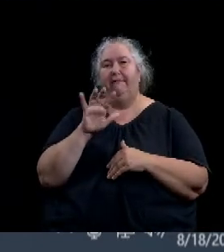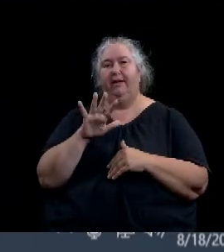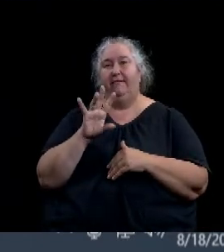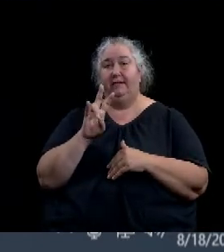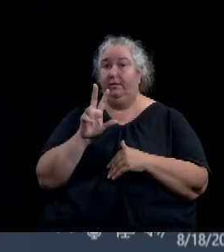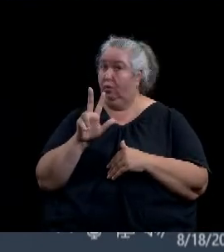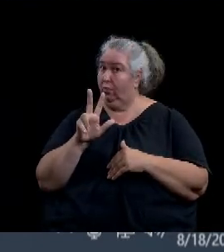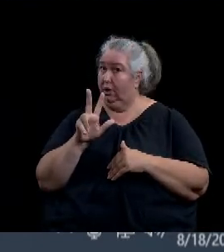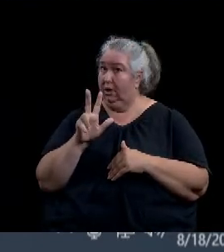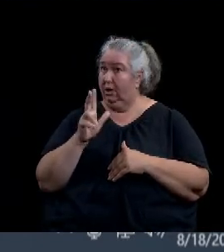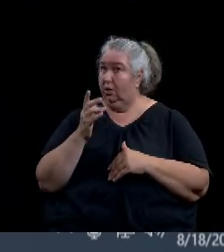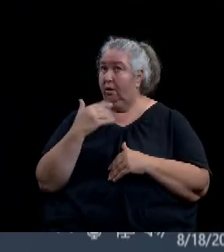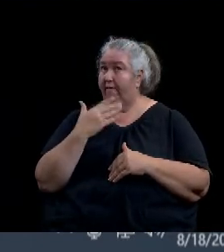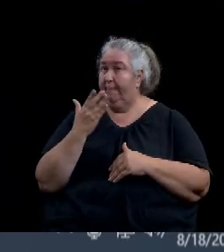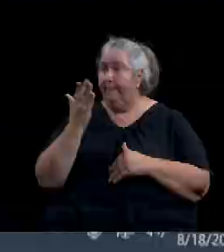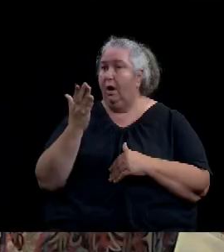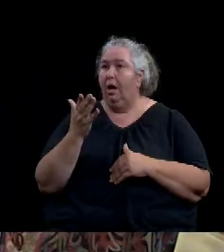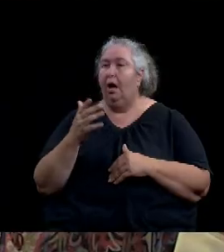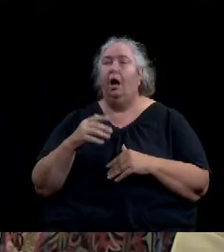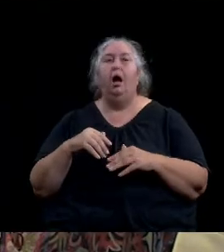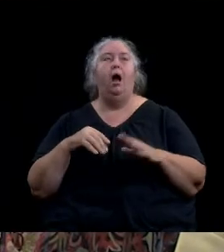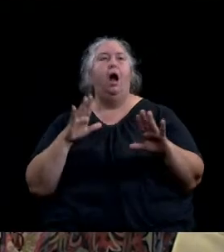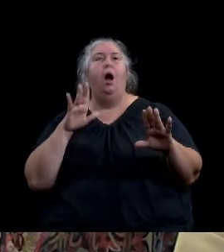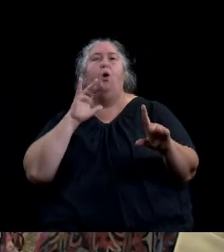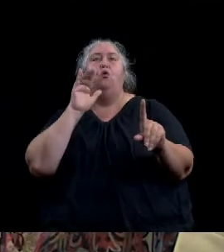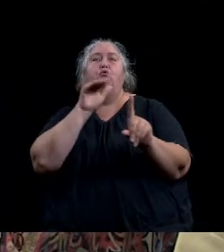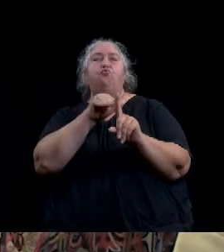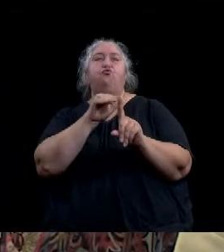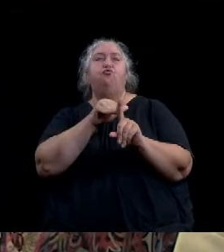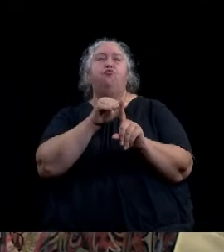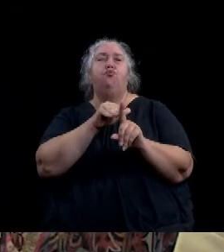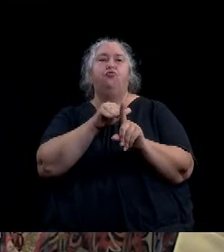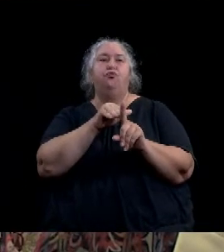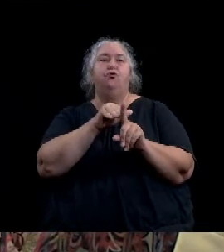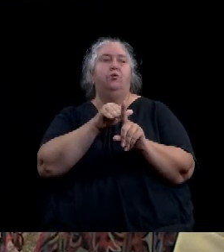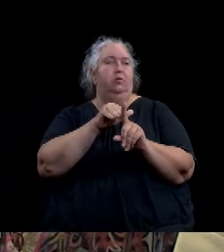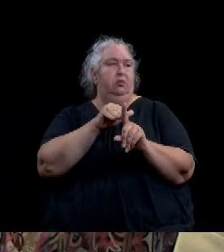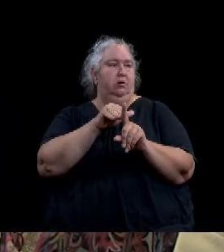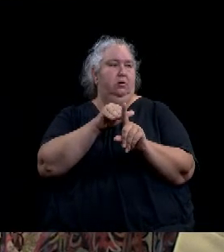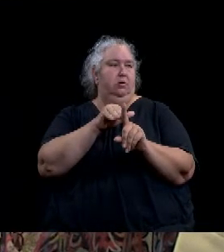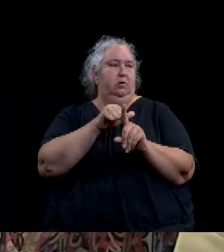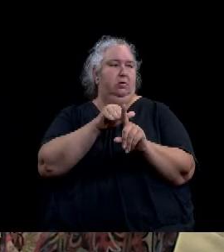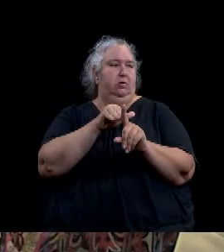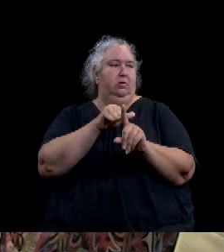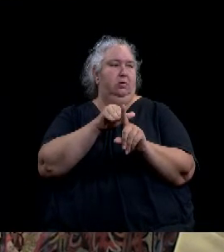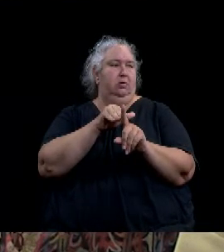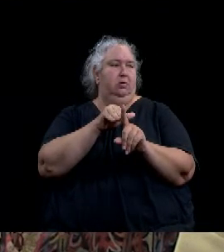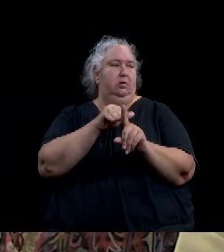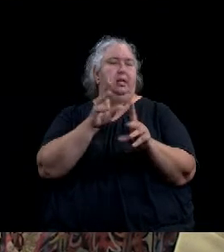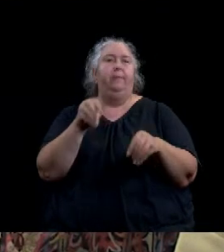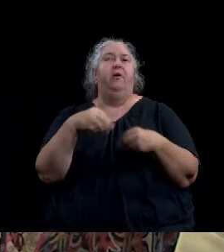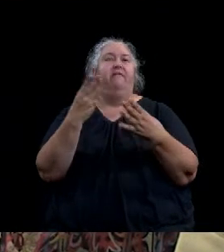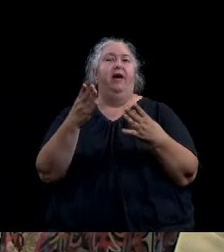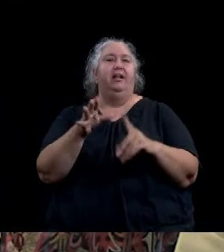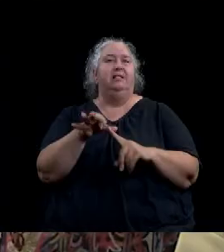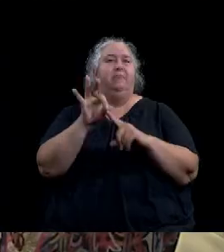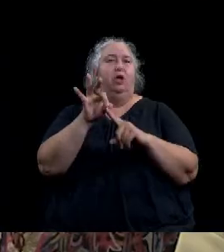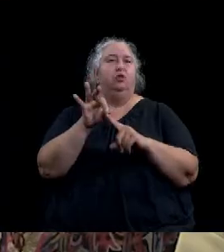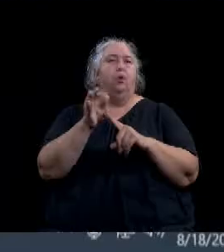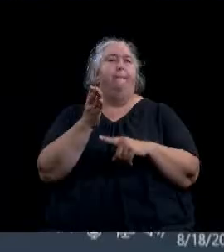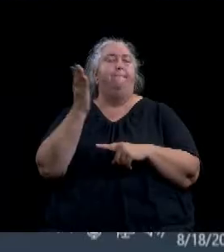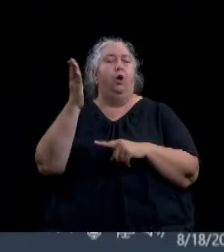reminder to council, I provided y'all special motion language for that item. Yes. I've got it. I've got it. Okay.